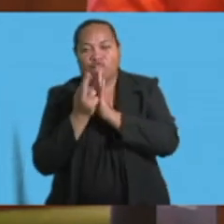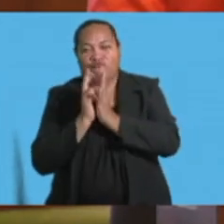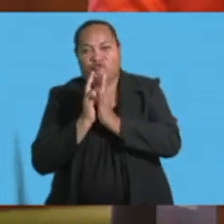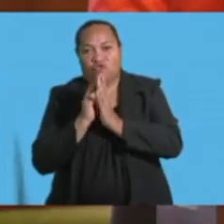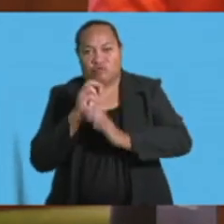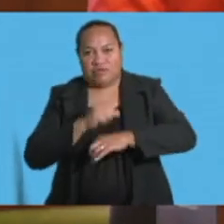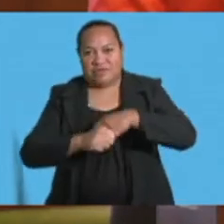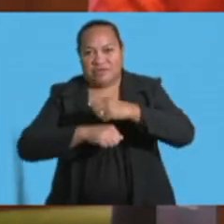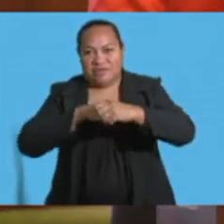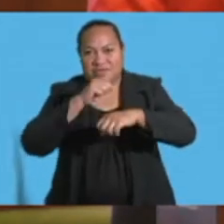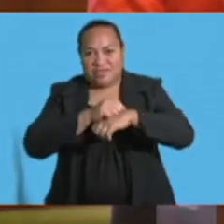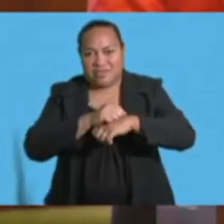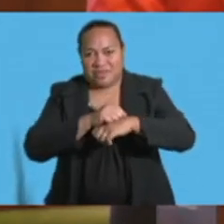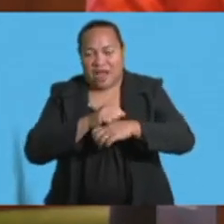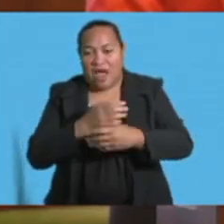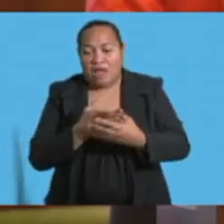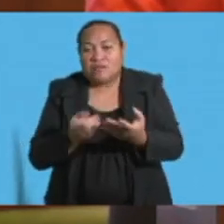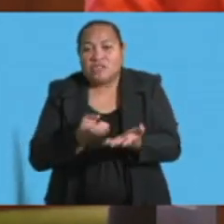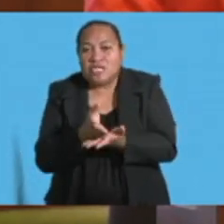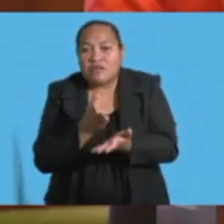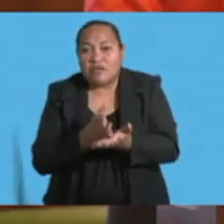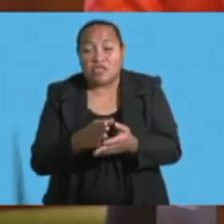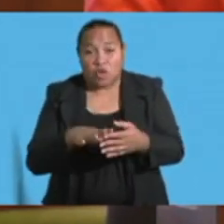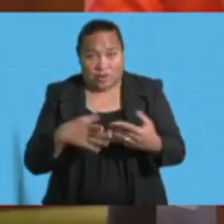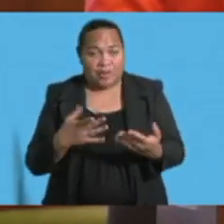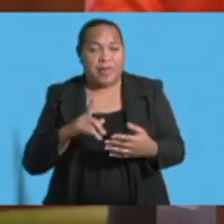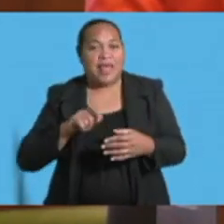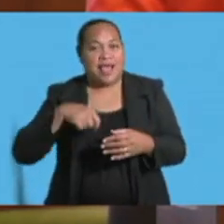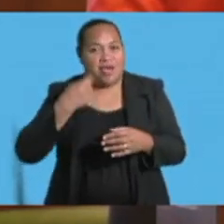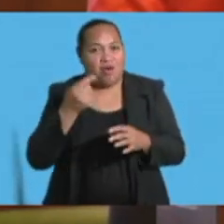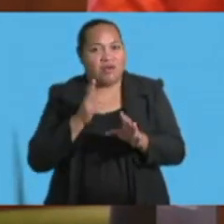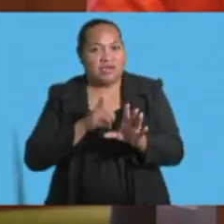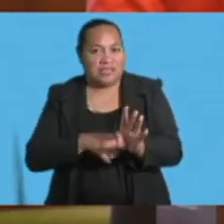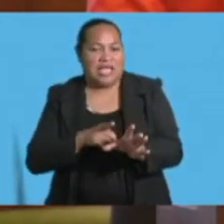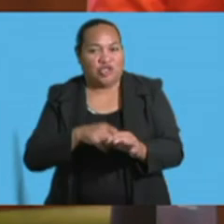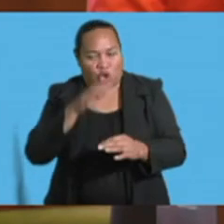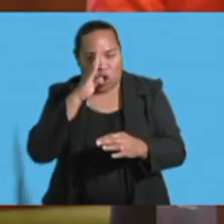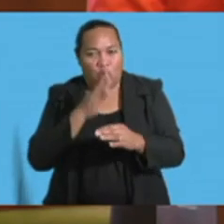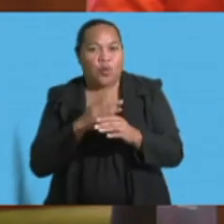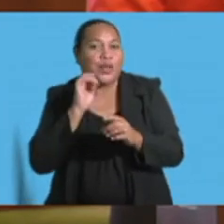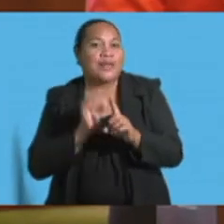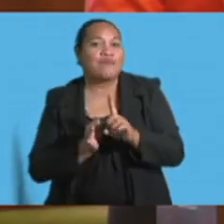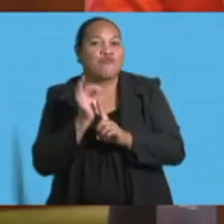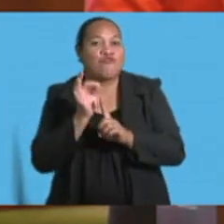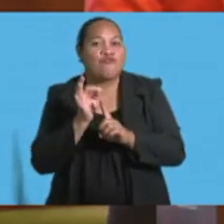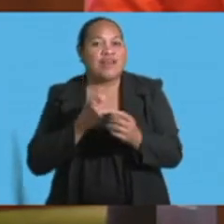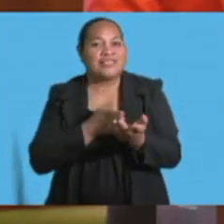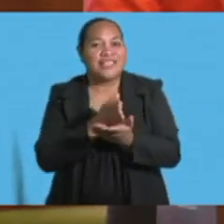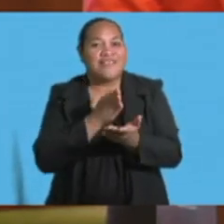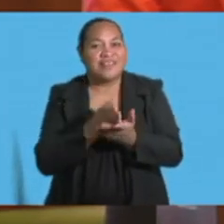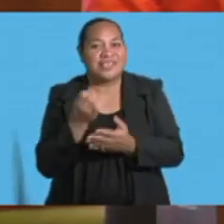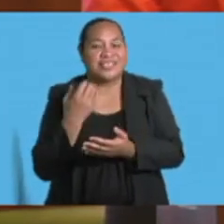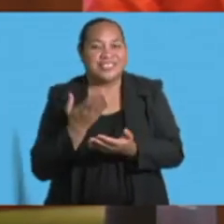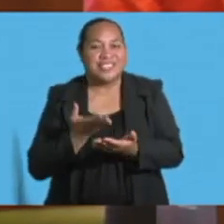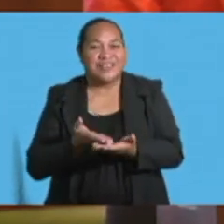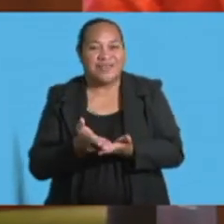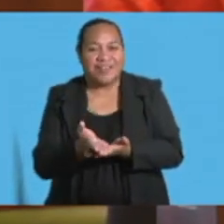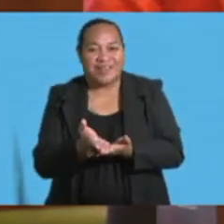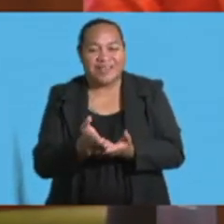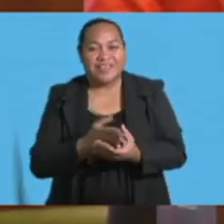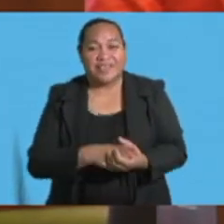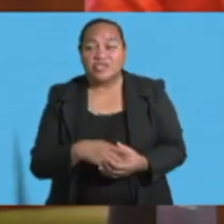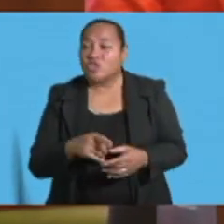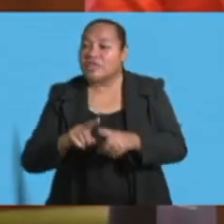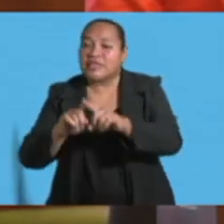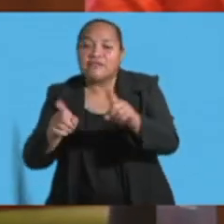These systems will be applied in the coming year and will ensure improved service delivery with highly capable personnel within their